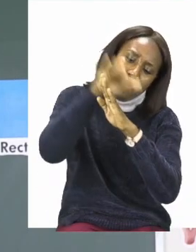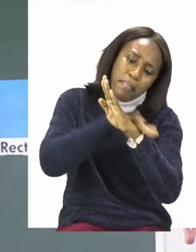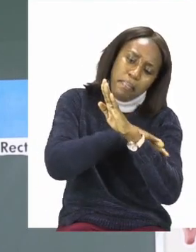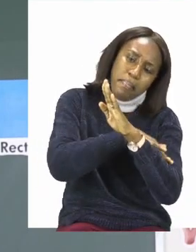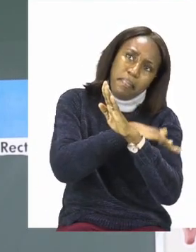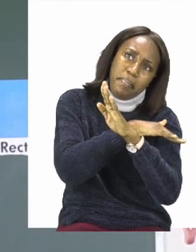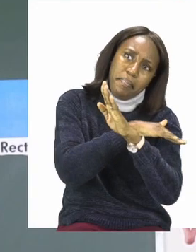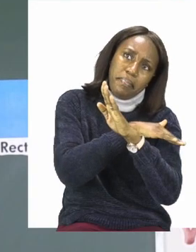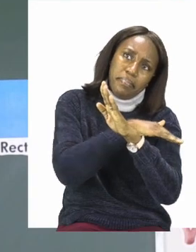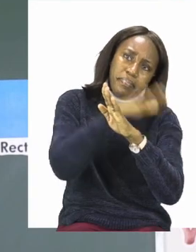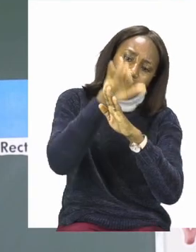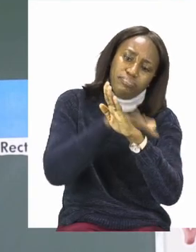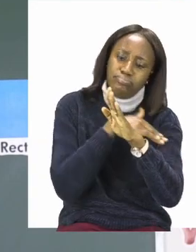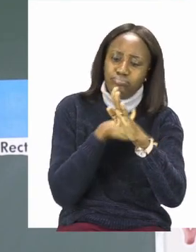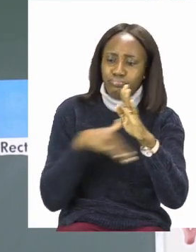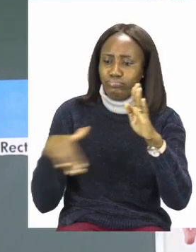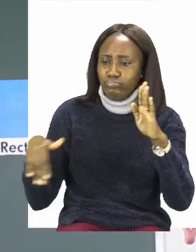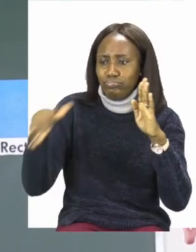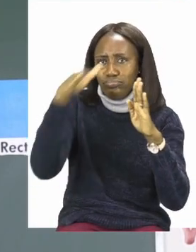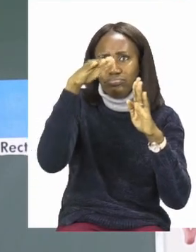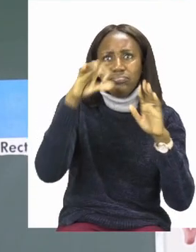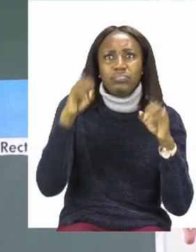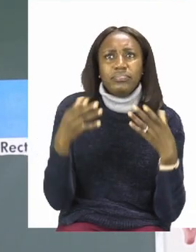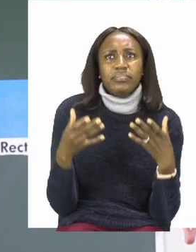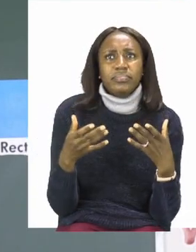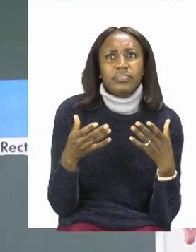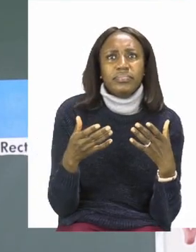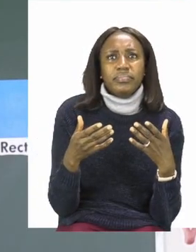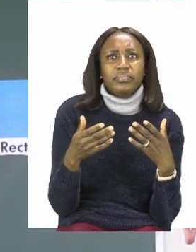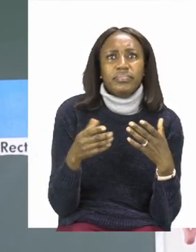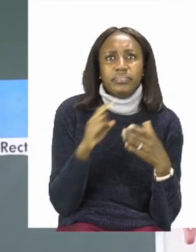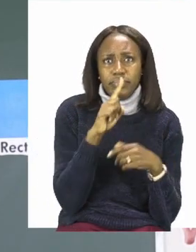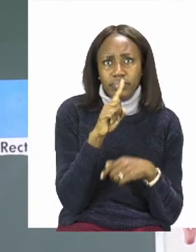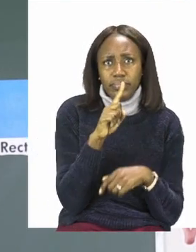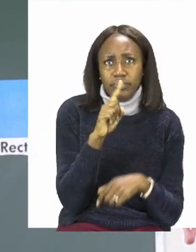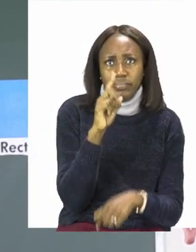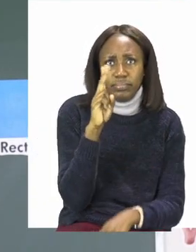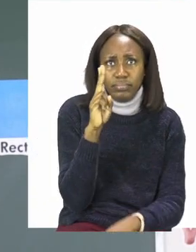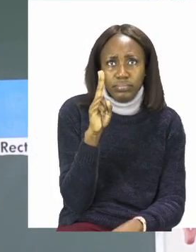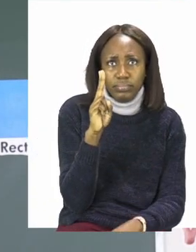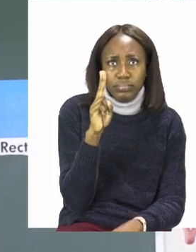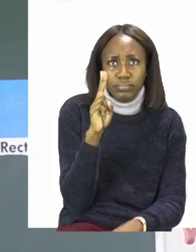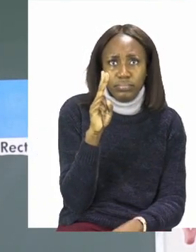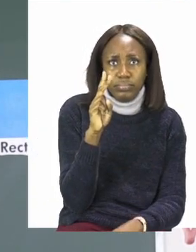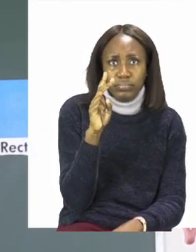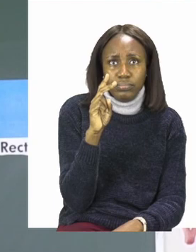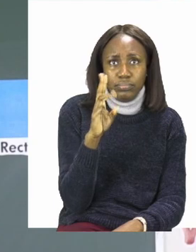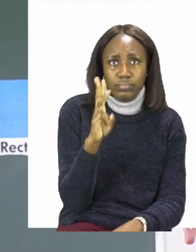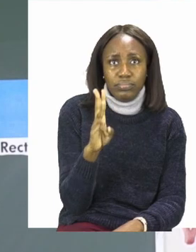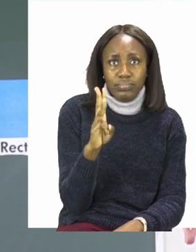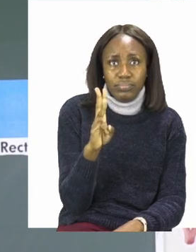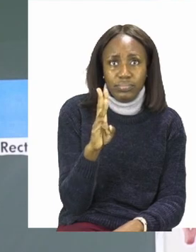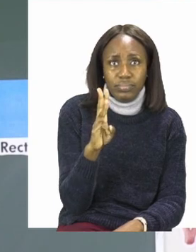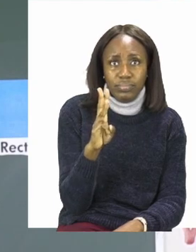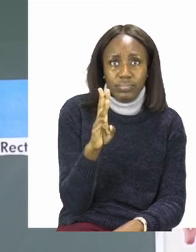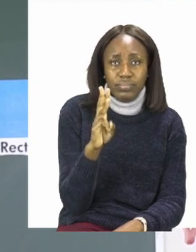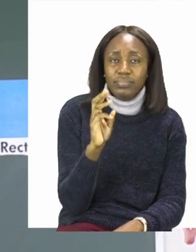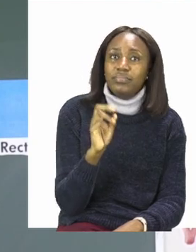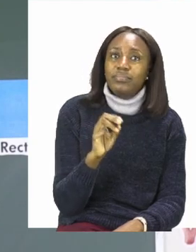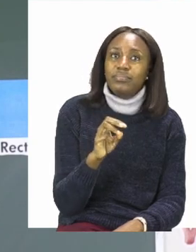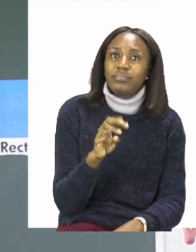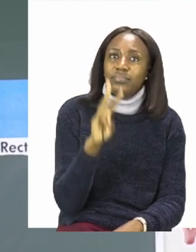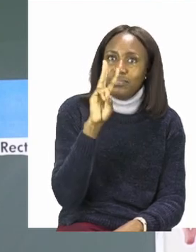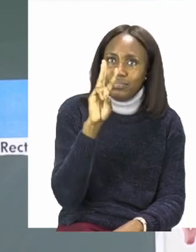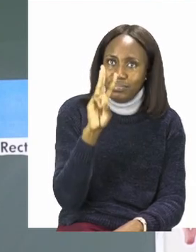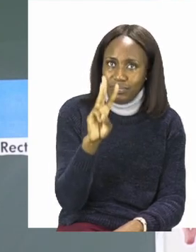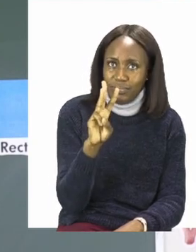count the sides. We have one, two, three. We